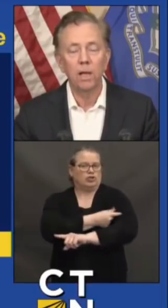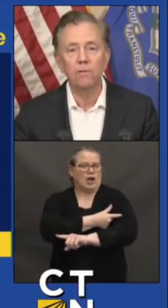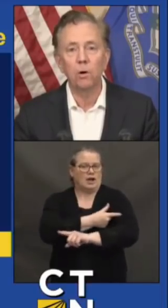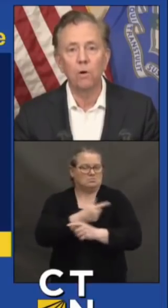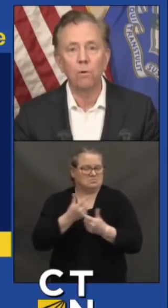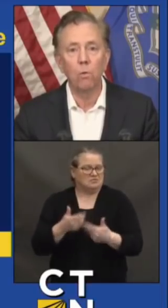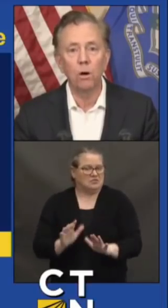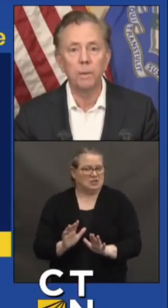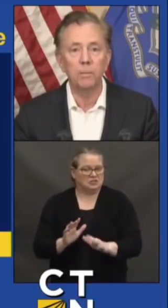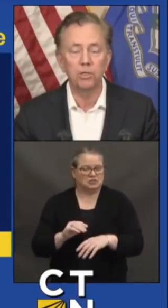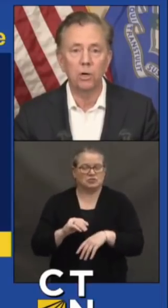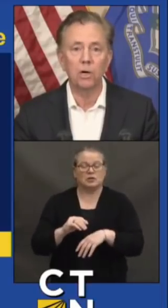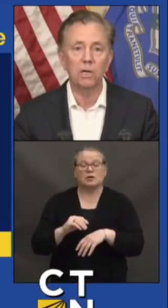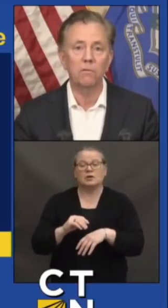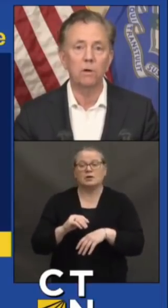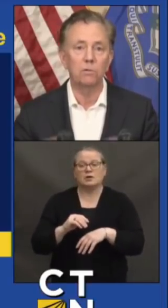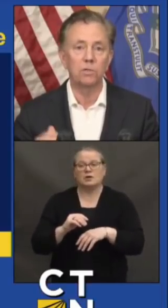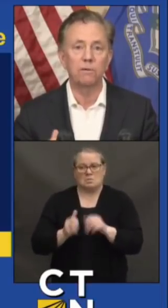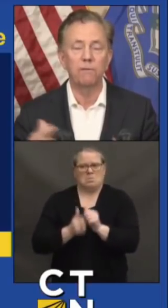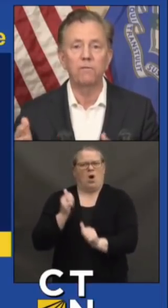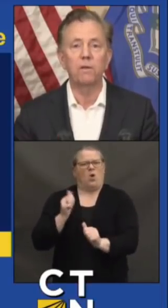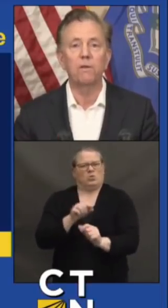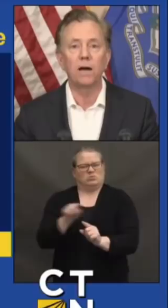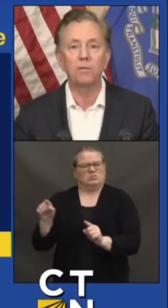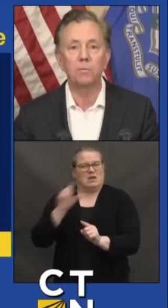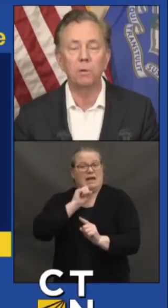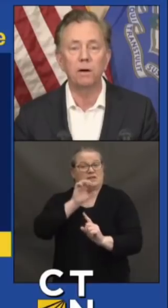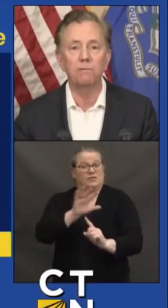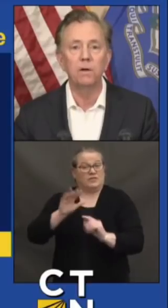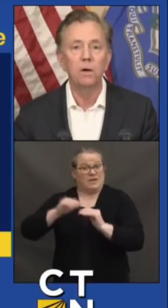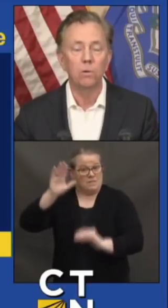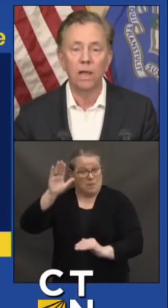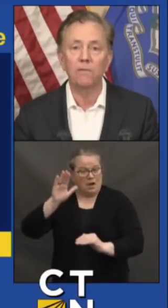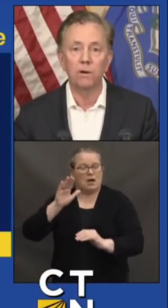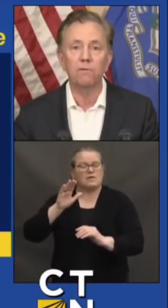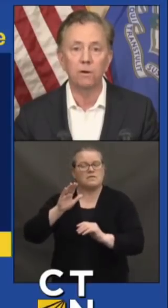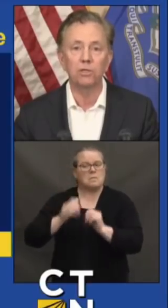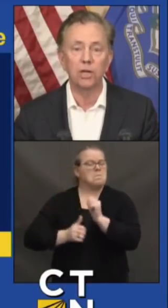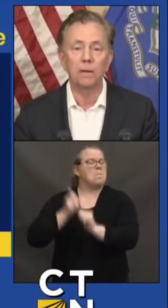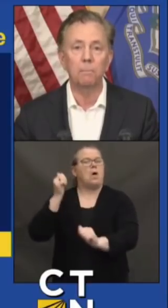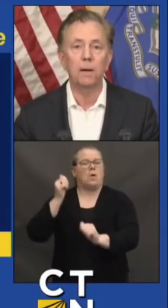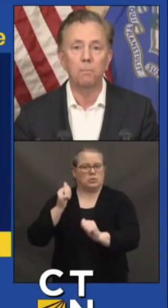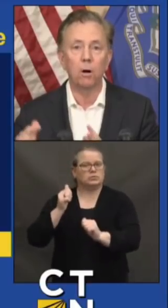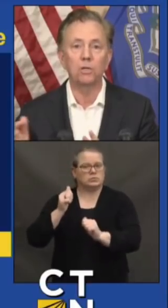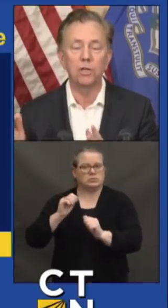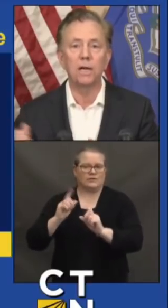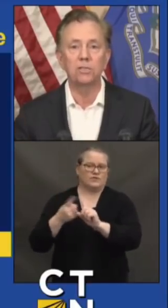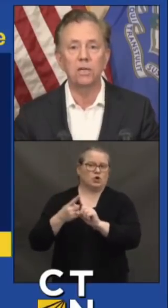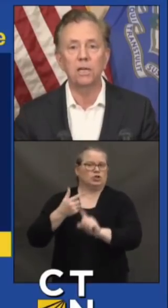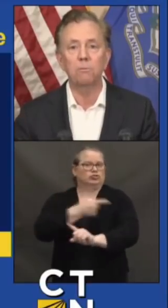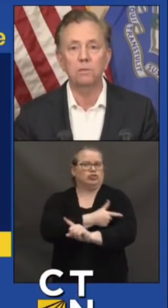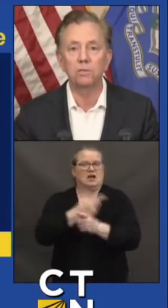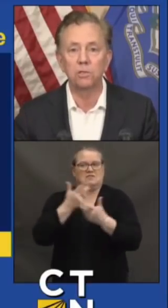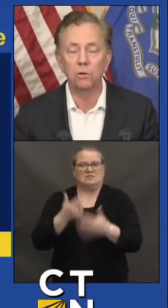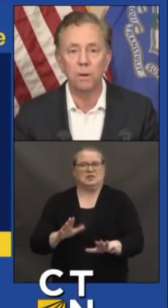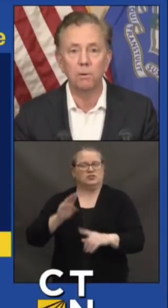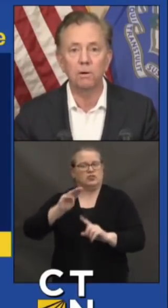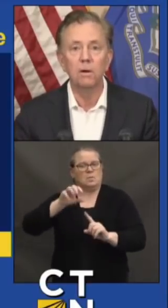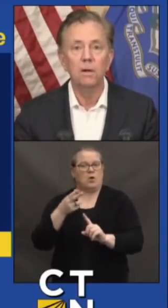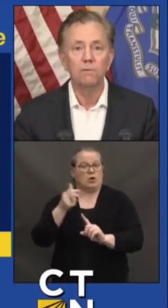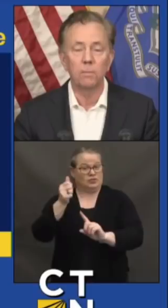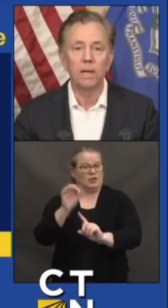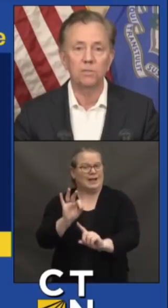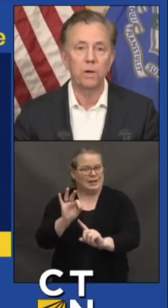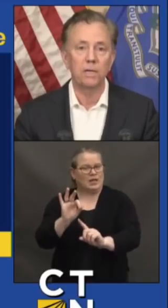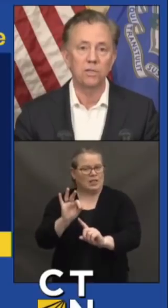We'll have an overwhelming majority of those 55 and above will have their first shot by March 19th, which, as you remember